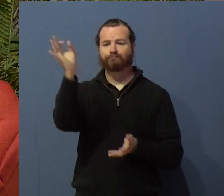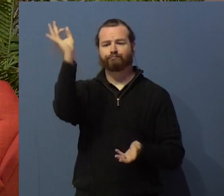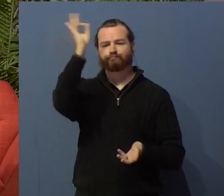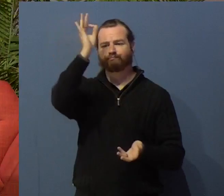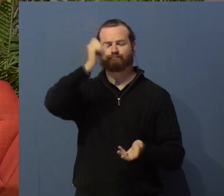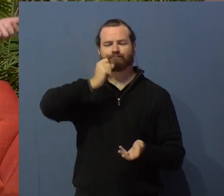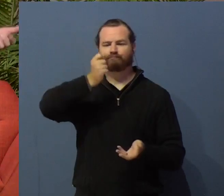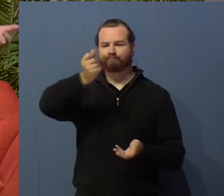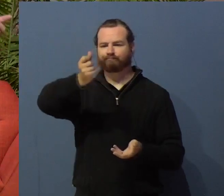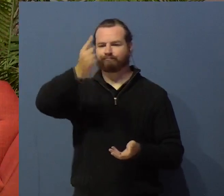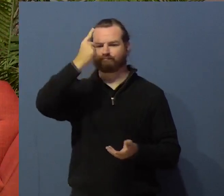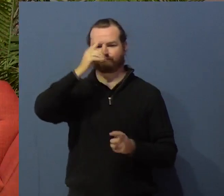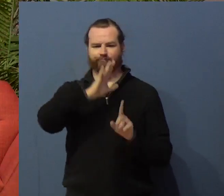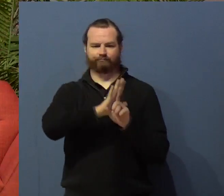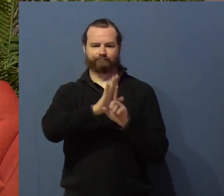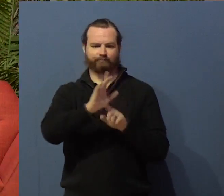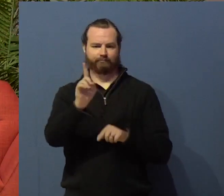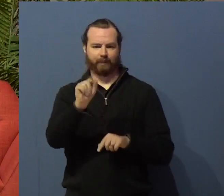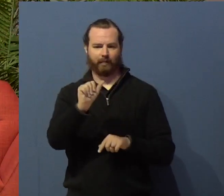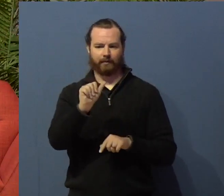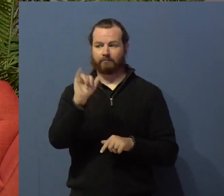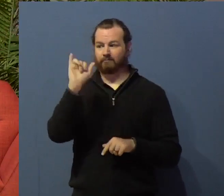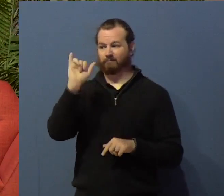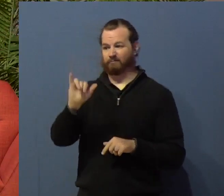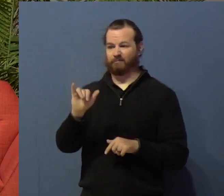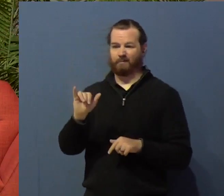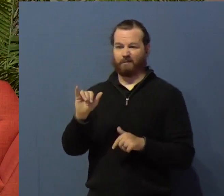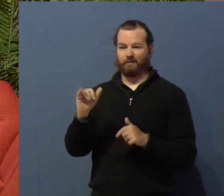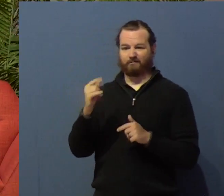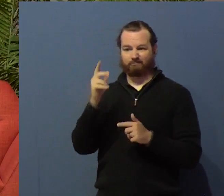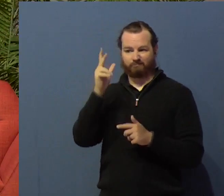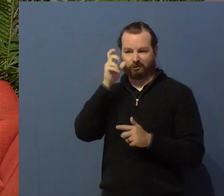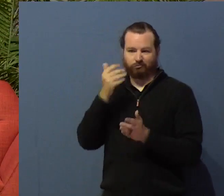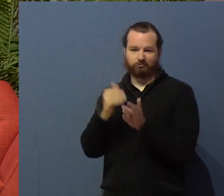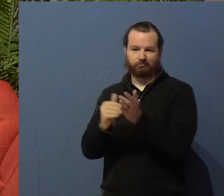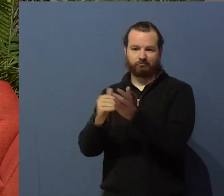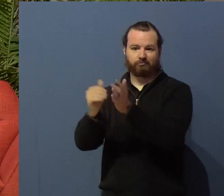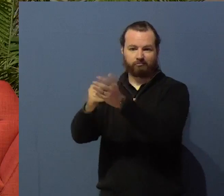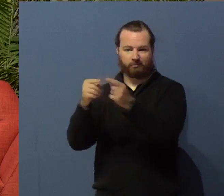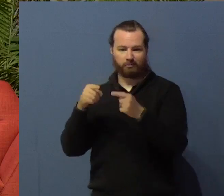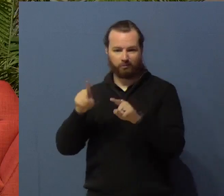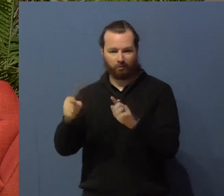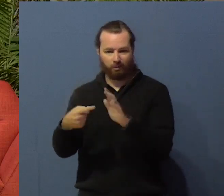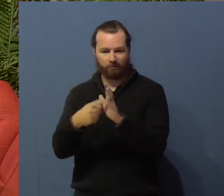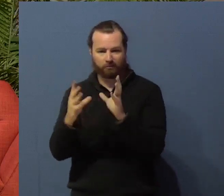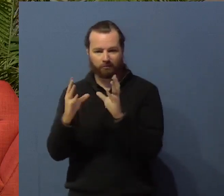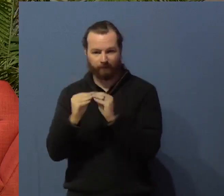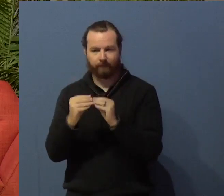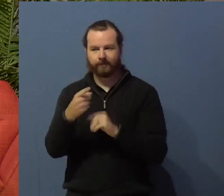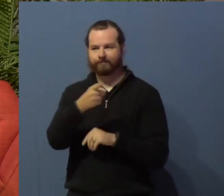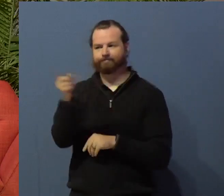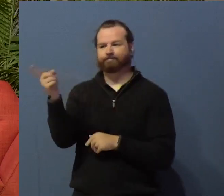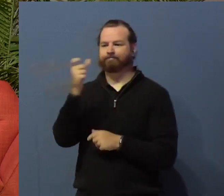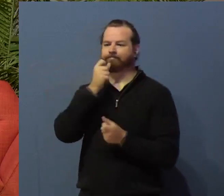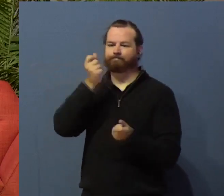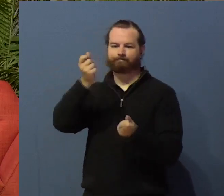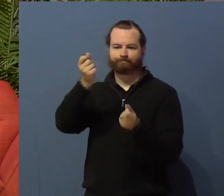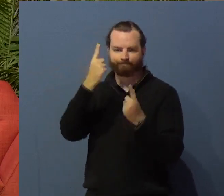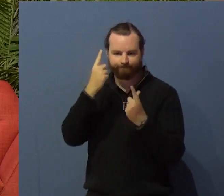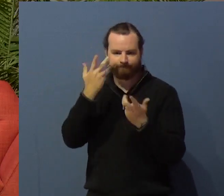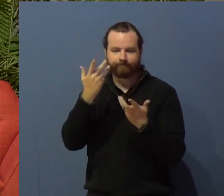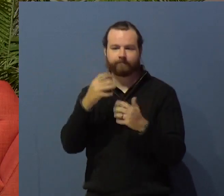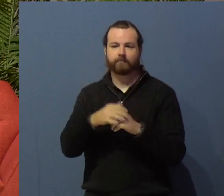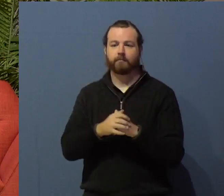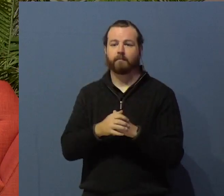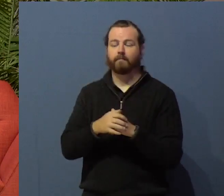And with that comes with students not really asking for any kind of accommodation on campus. You know,